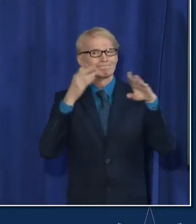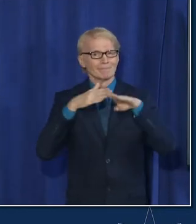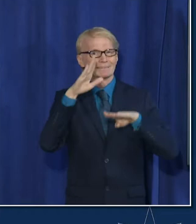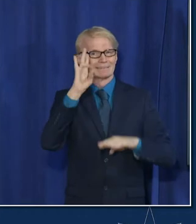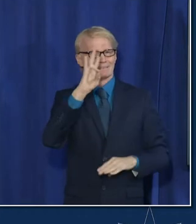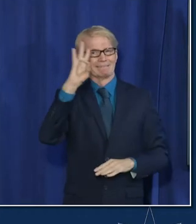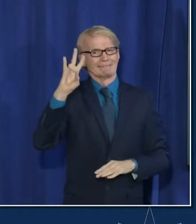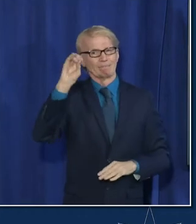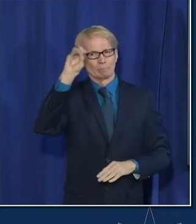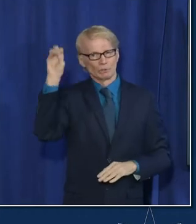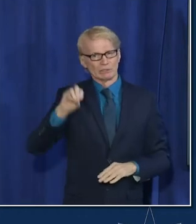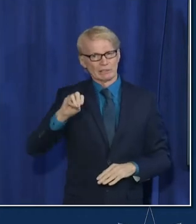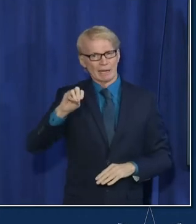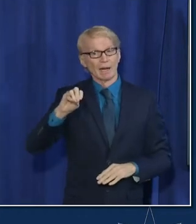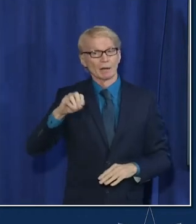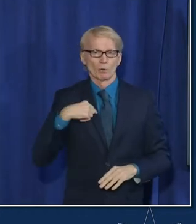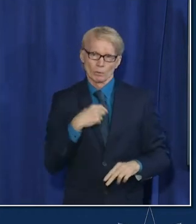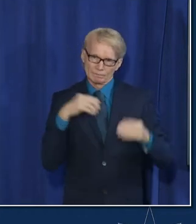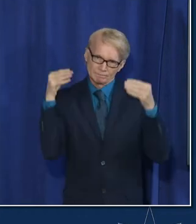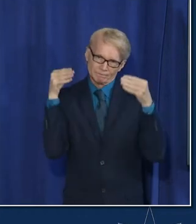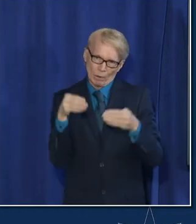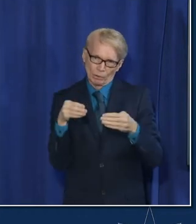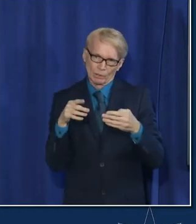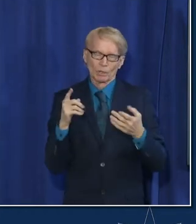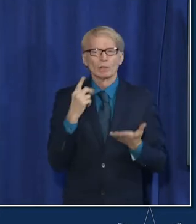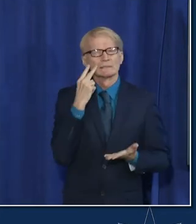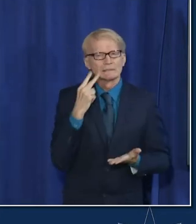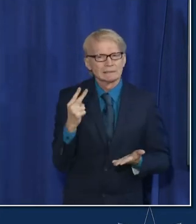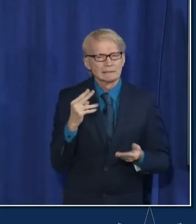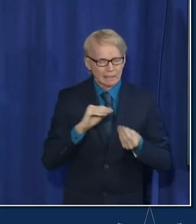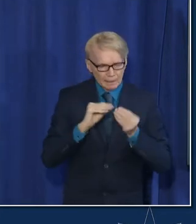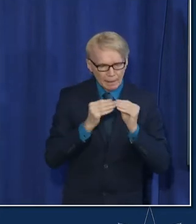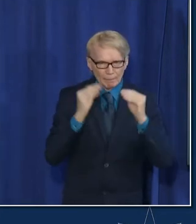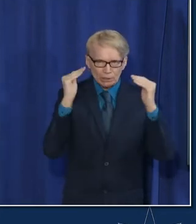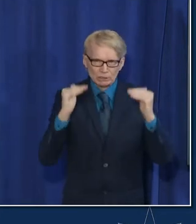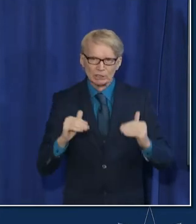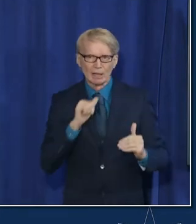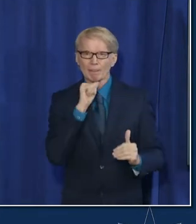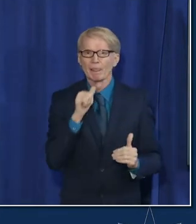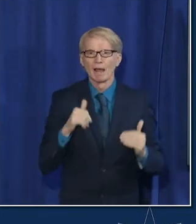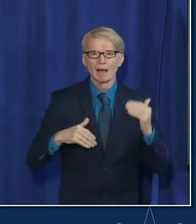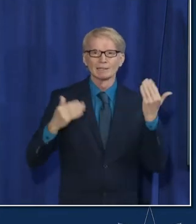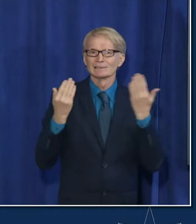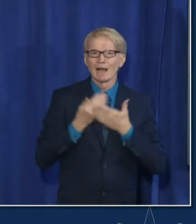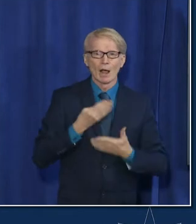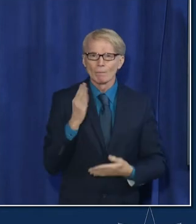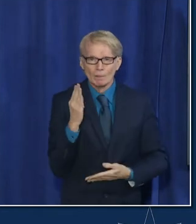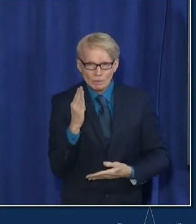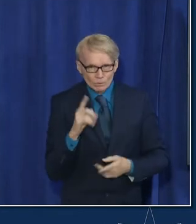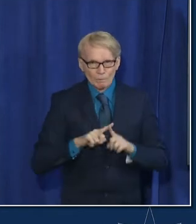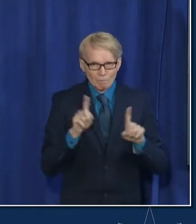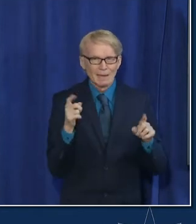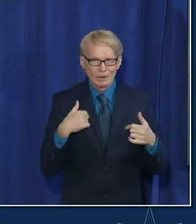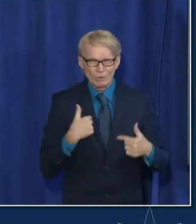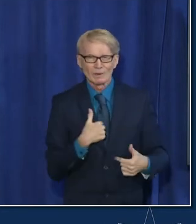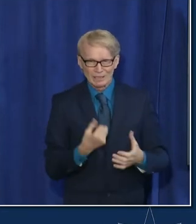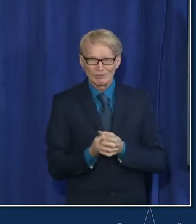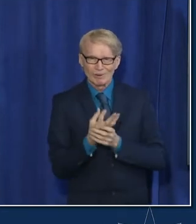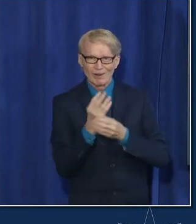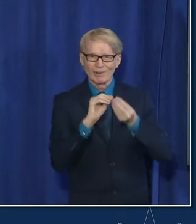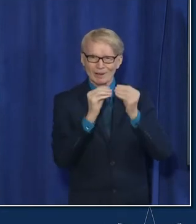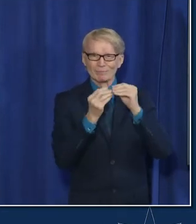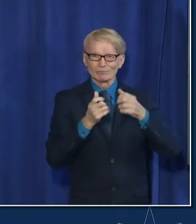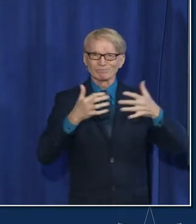percent and we continue to be very focused on the community areas that are not there yet but we are making good progress in all areas